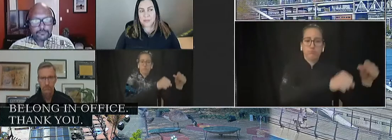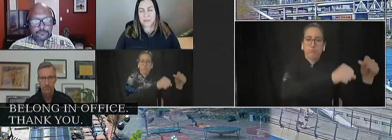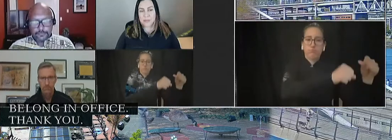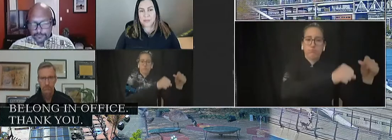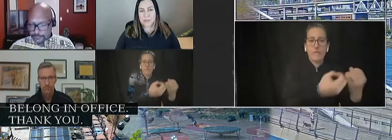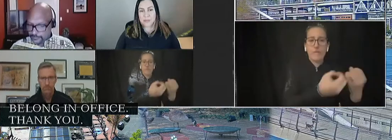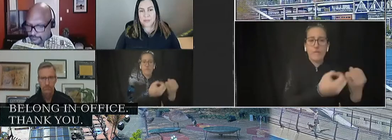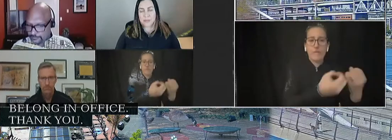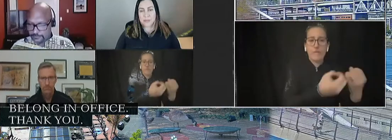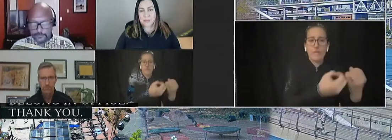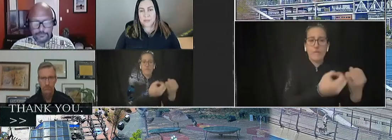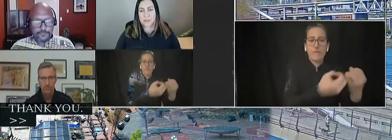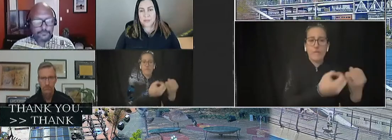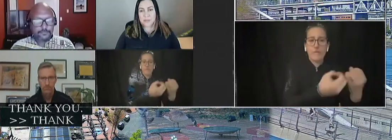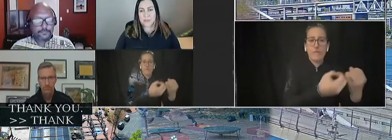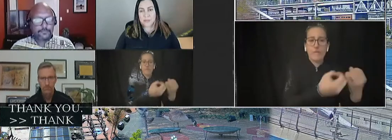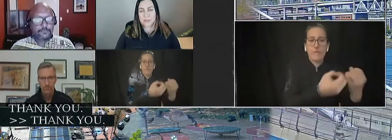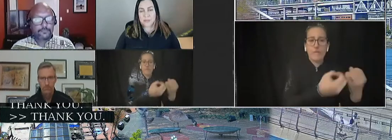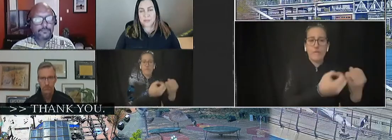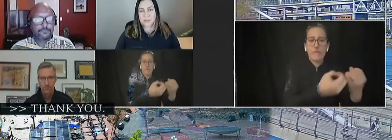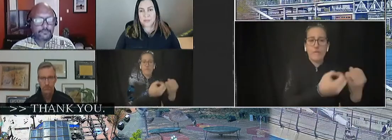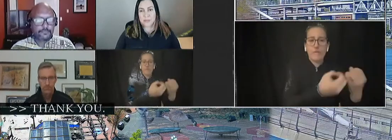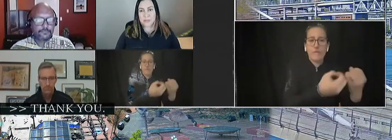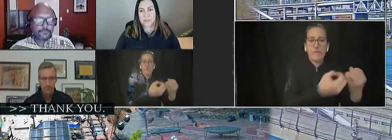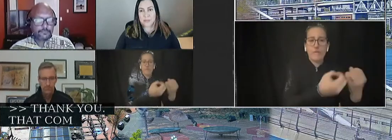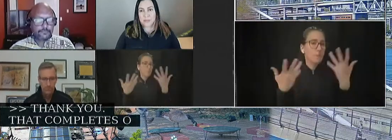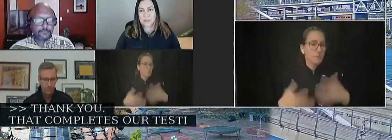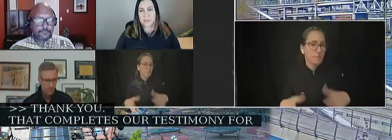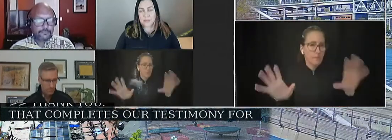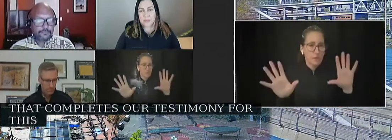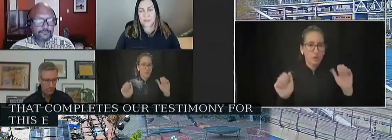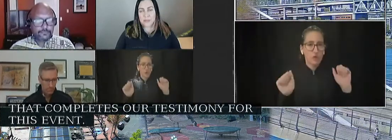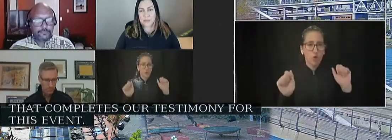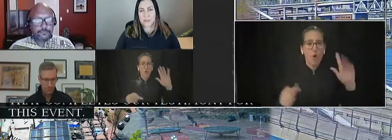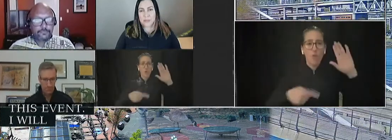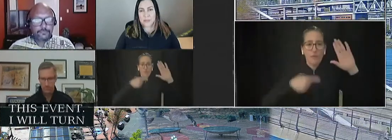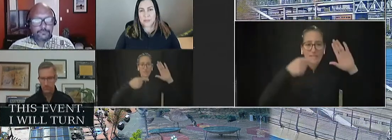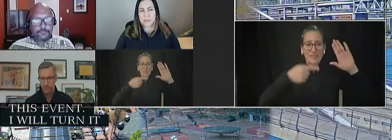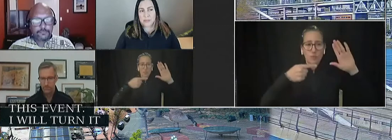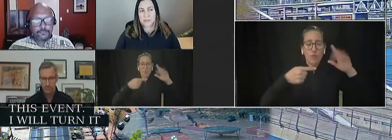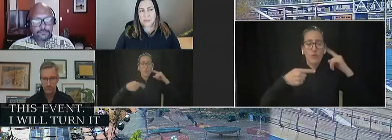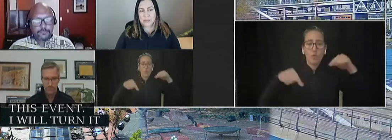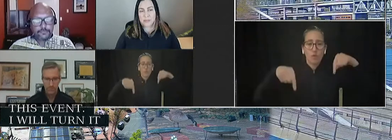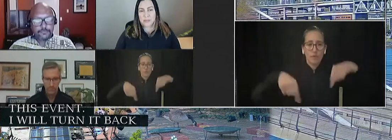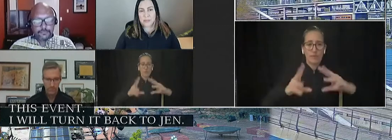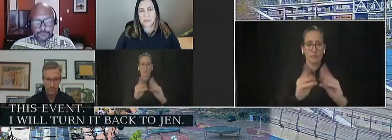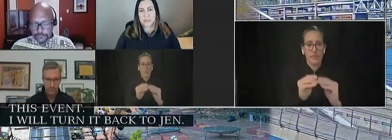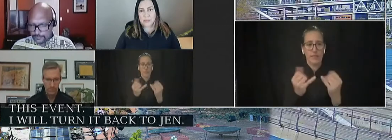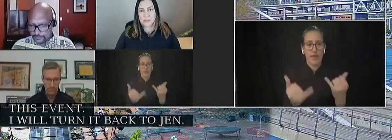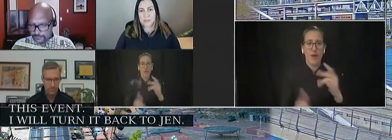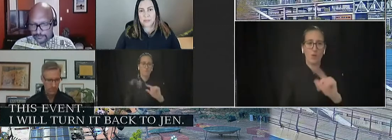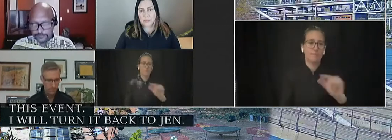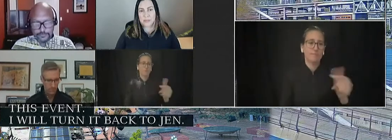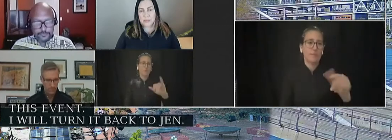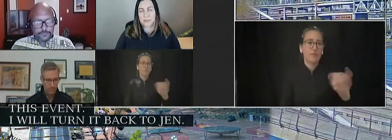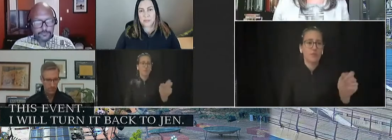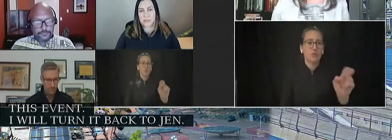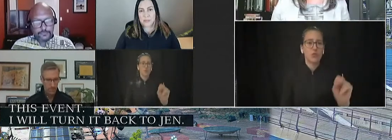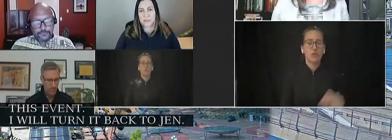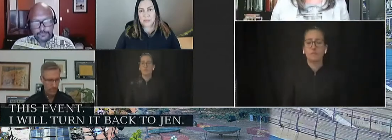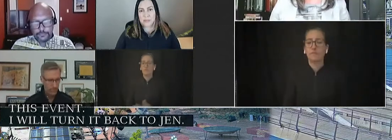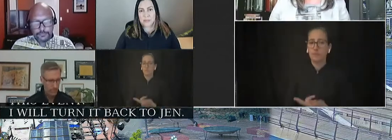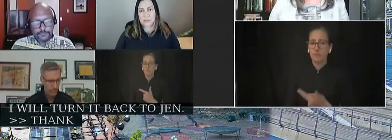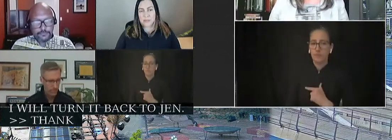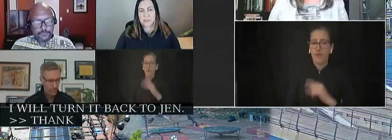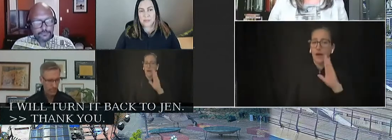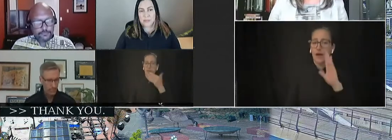Thank you. That completes our testimony for this event. I will turn it back to Jen. Thank you. I am deeply